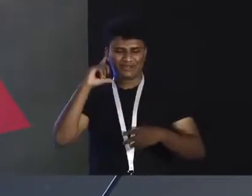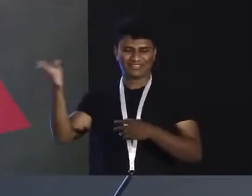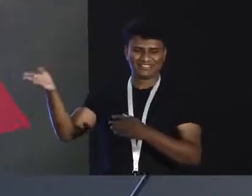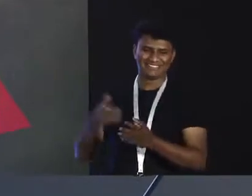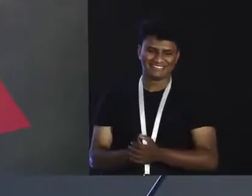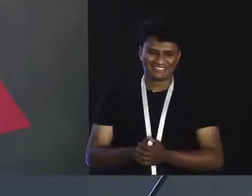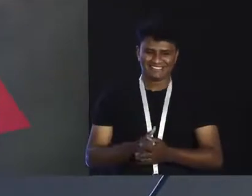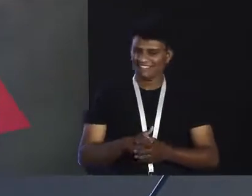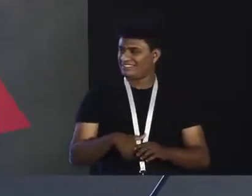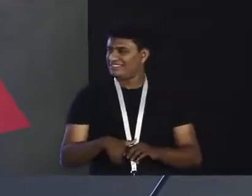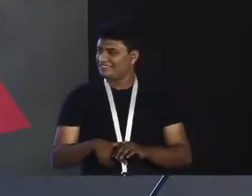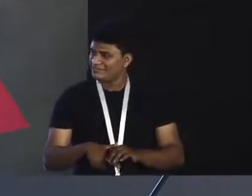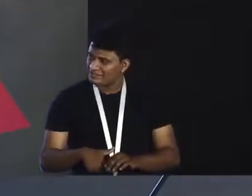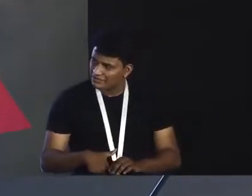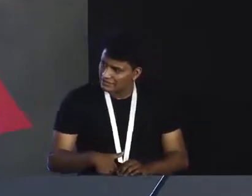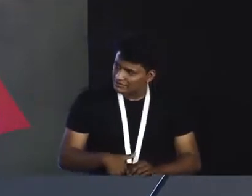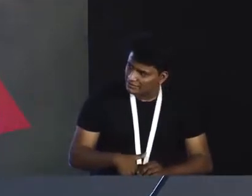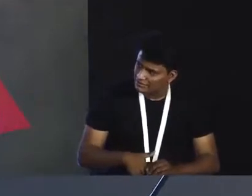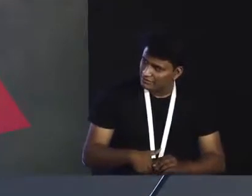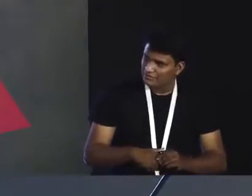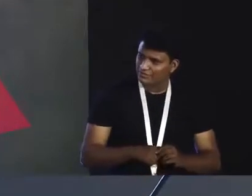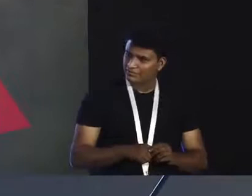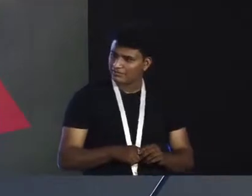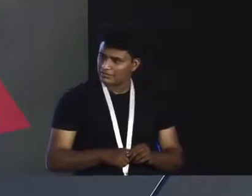And the chairs and the tables and the rest of the scene.